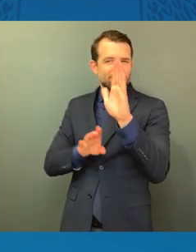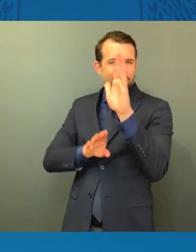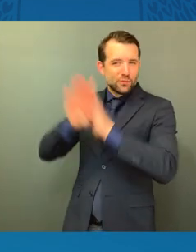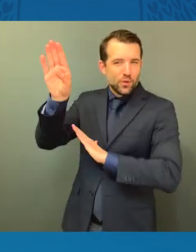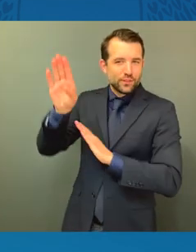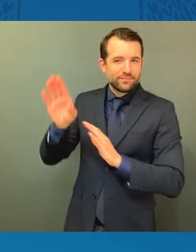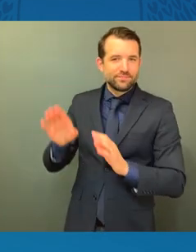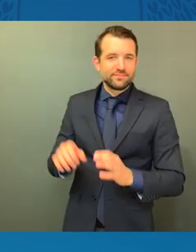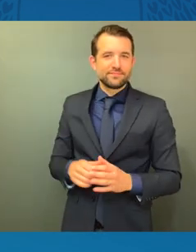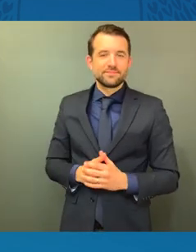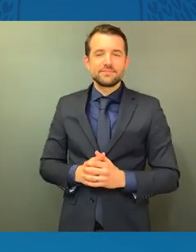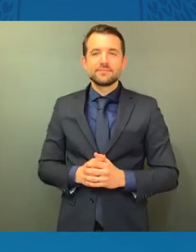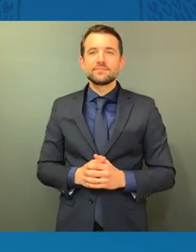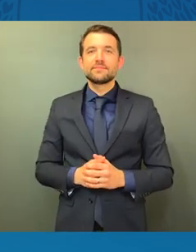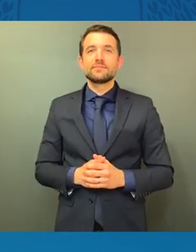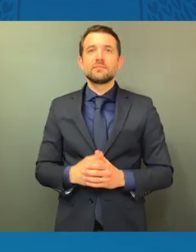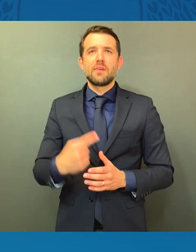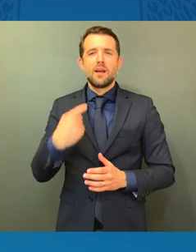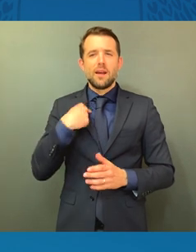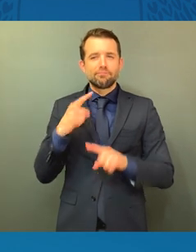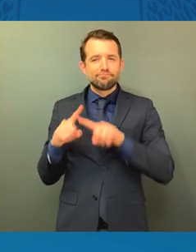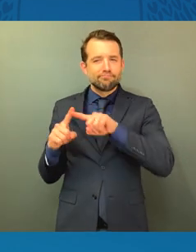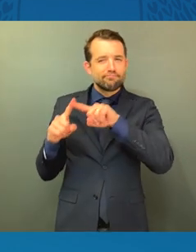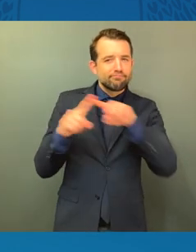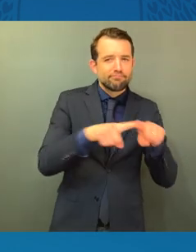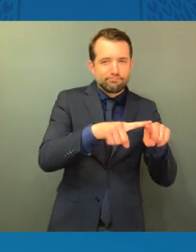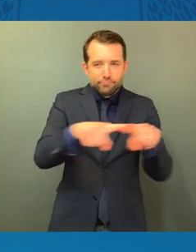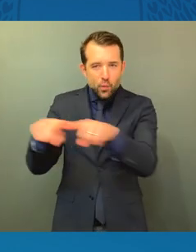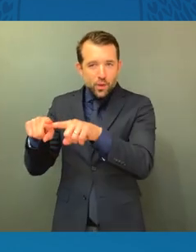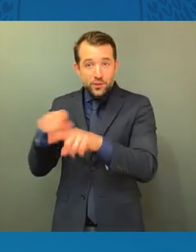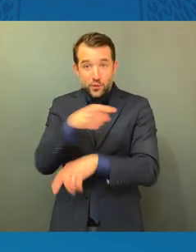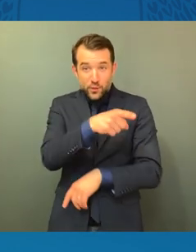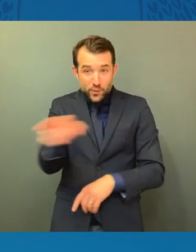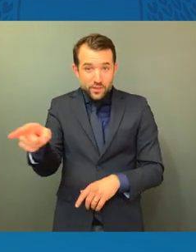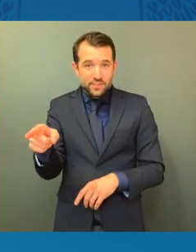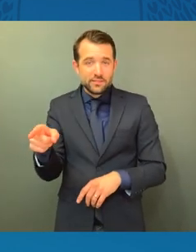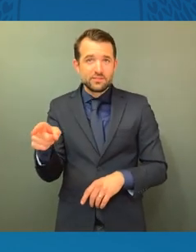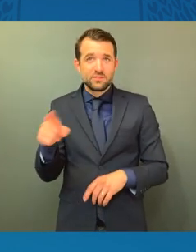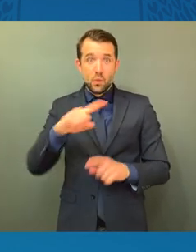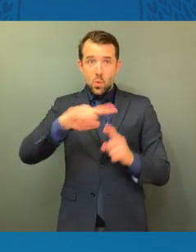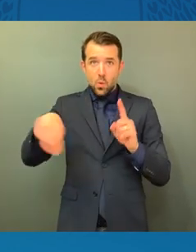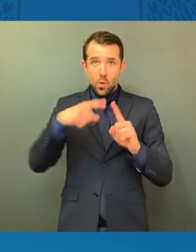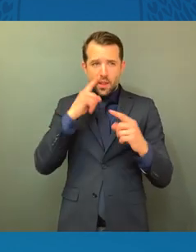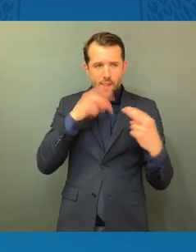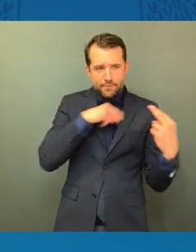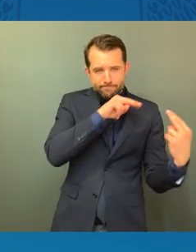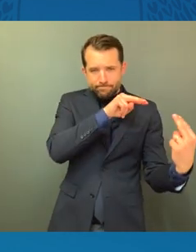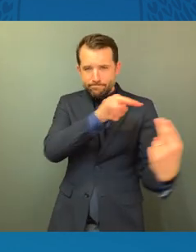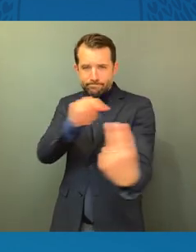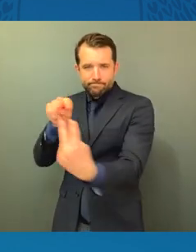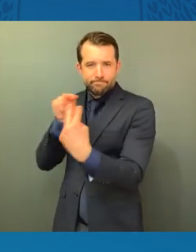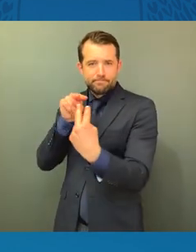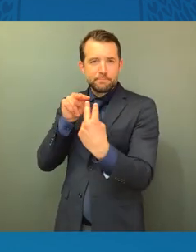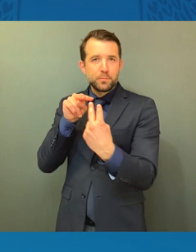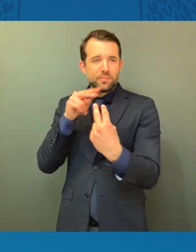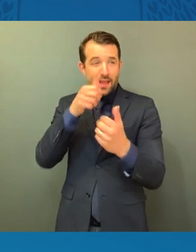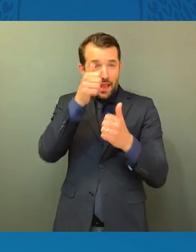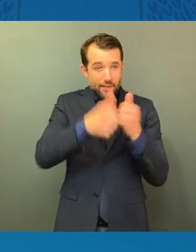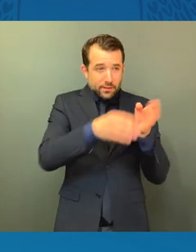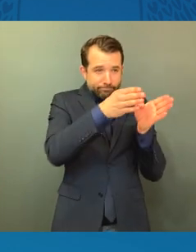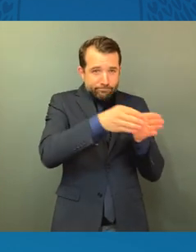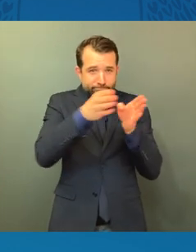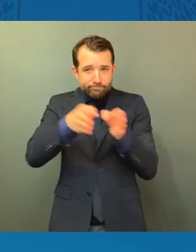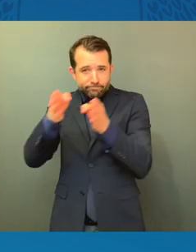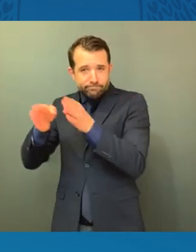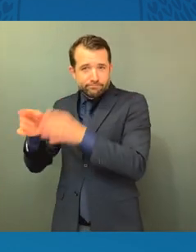We are counting on you. And when I look at you, each one of you, I know our